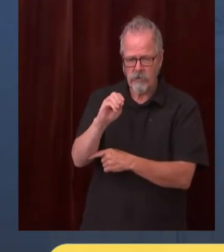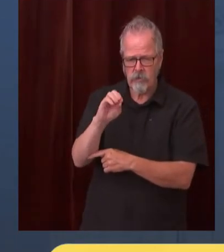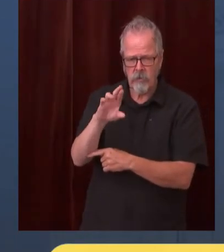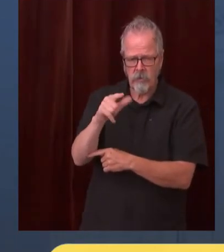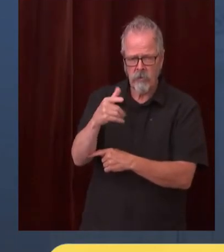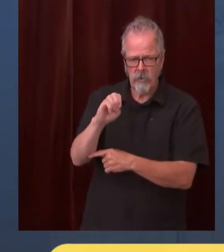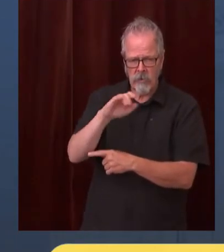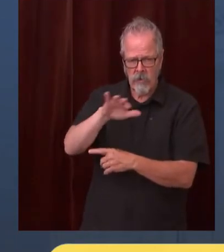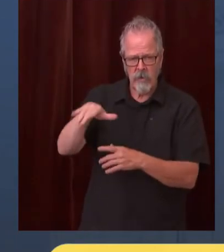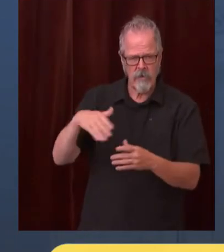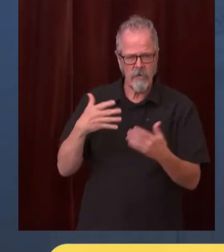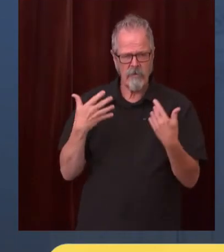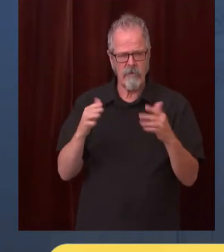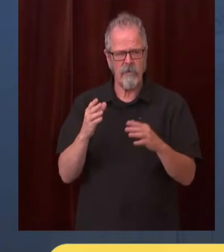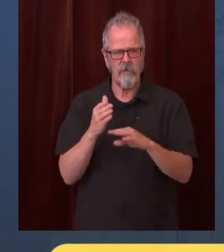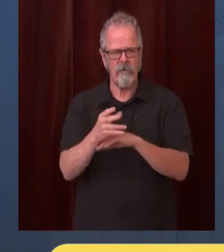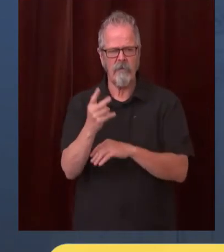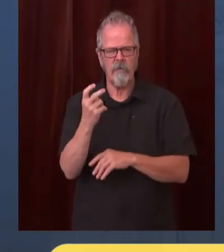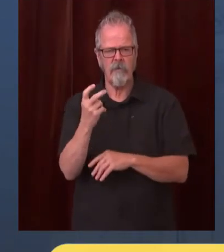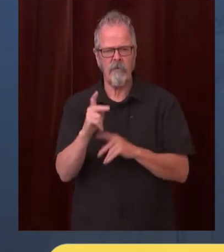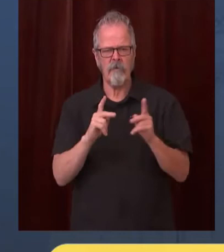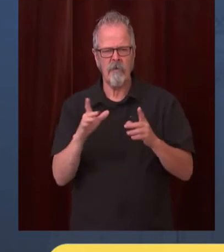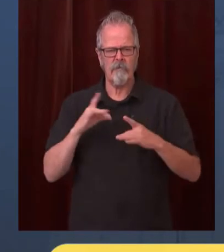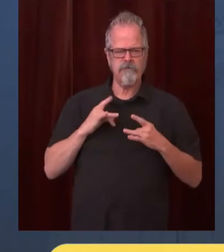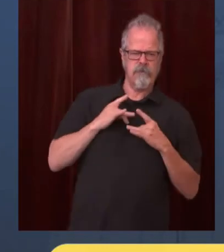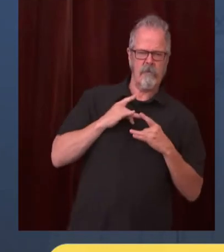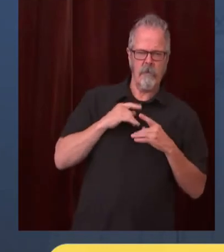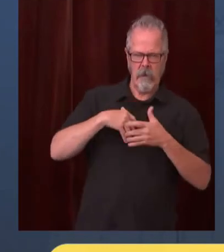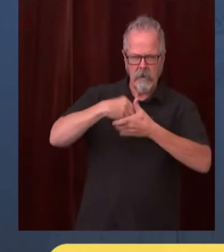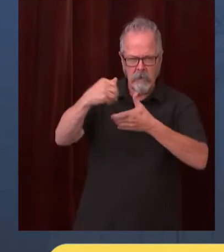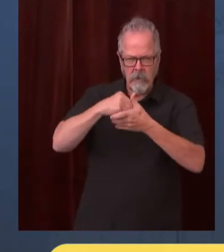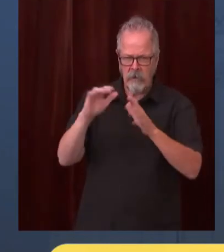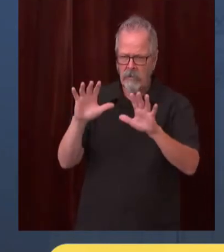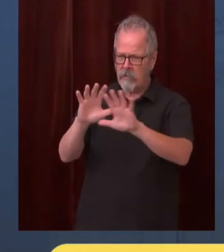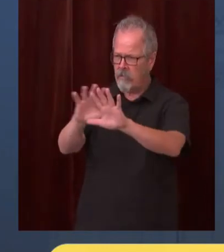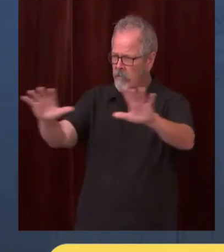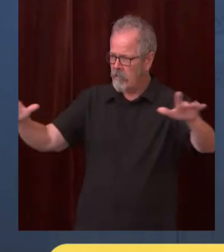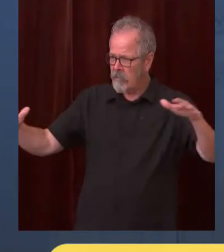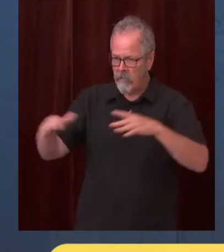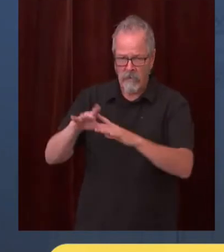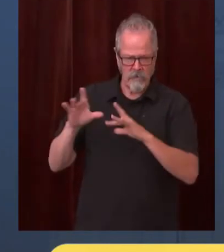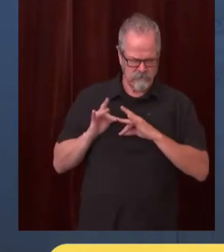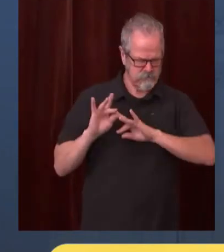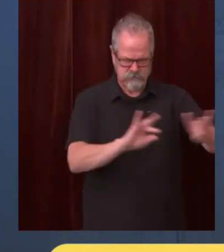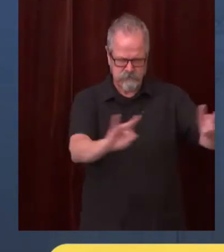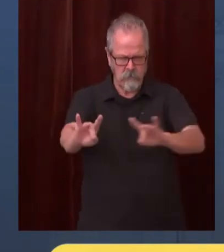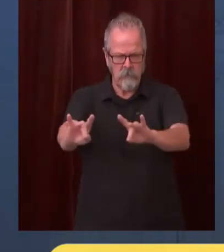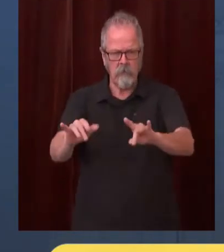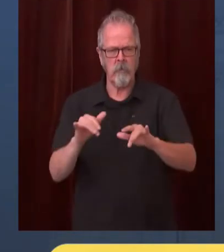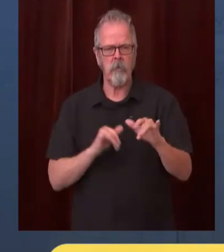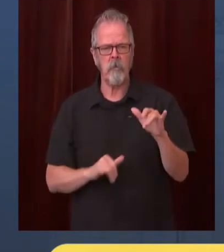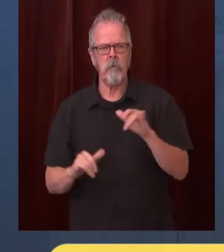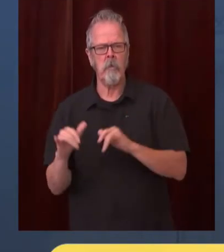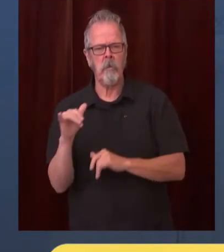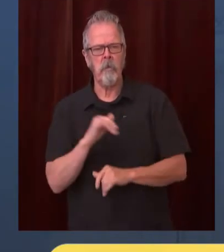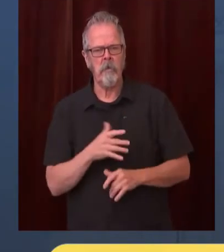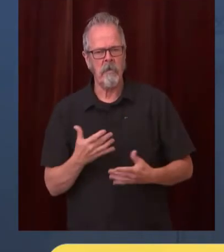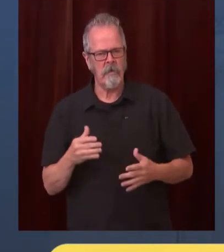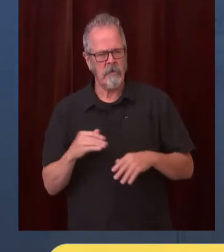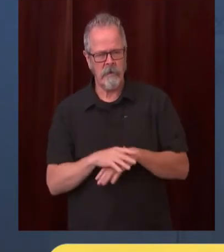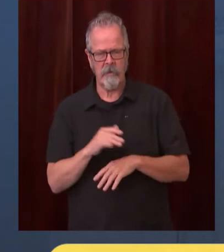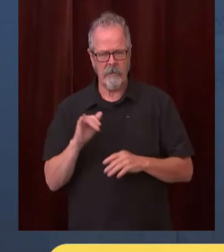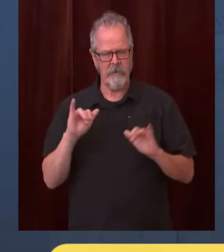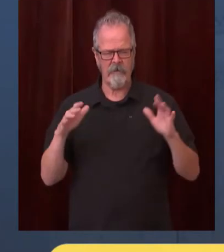transmission and ultimate hospitalizations and death when you combine large crowds with the delta variant